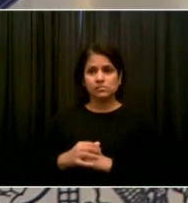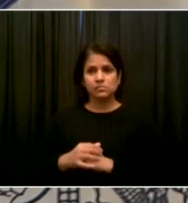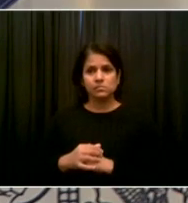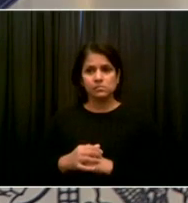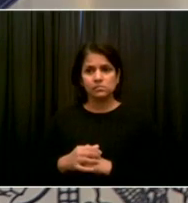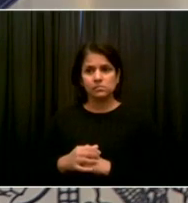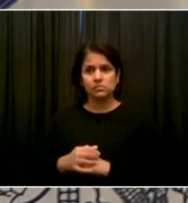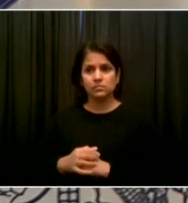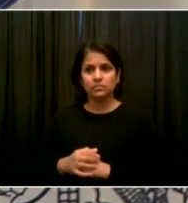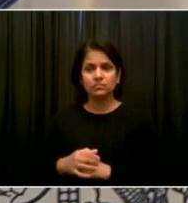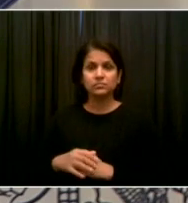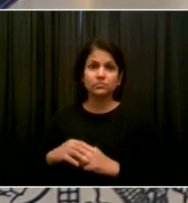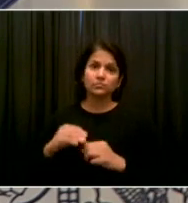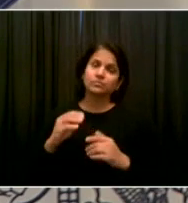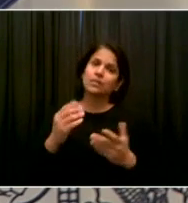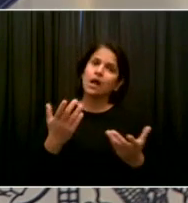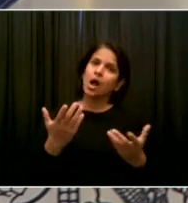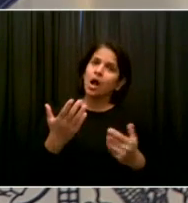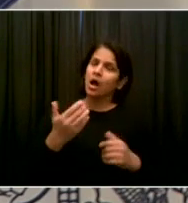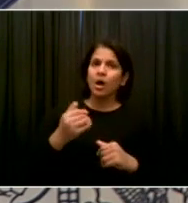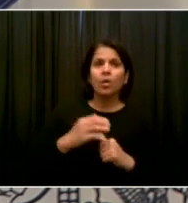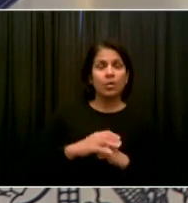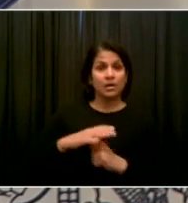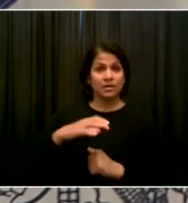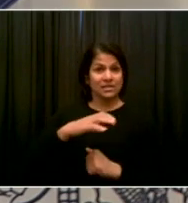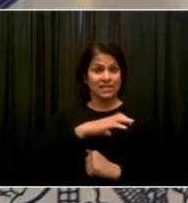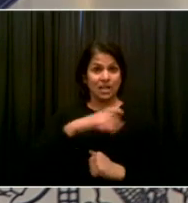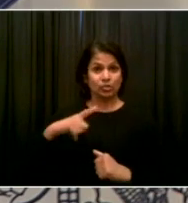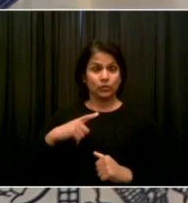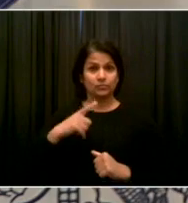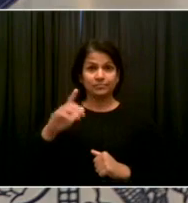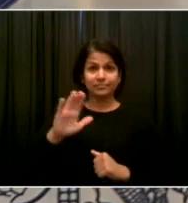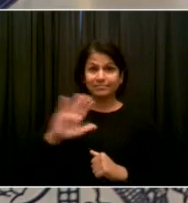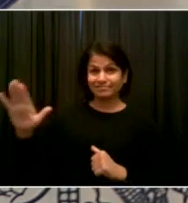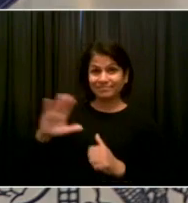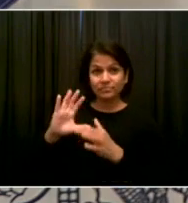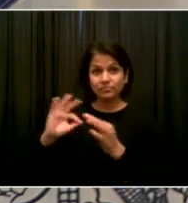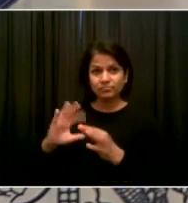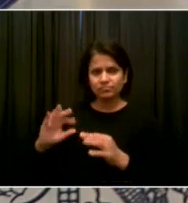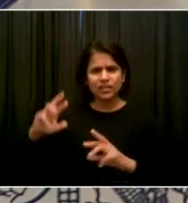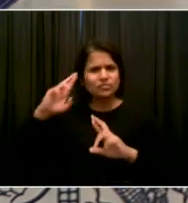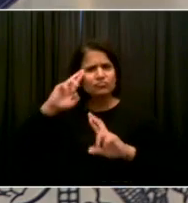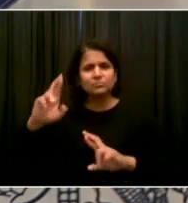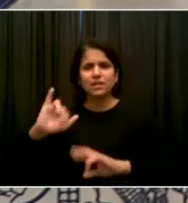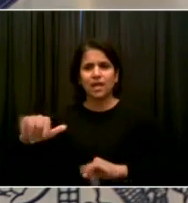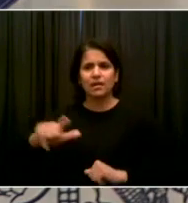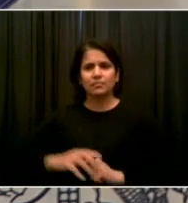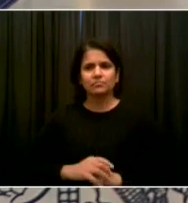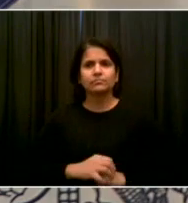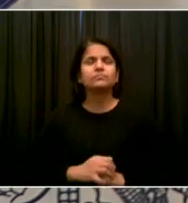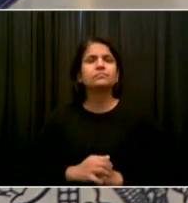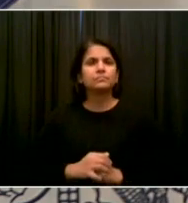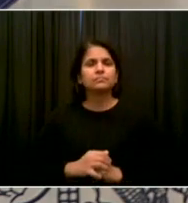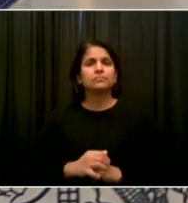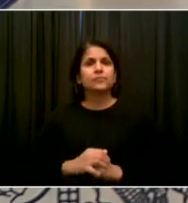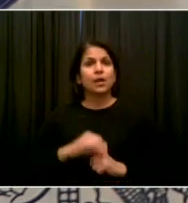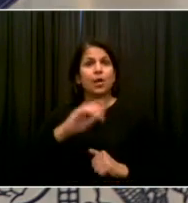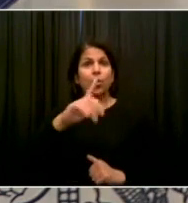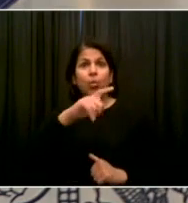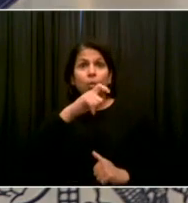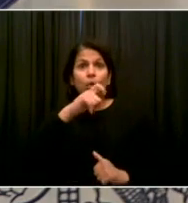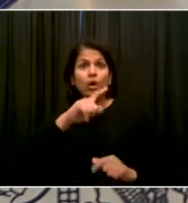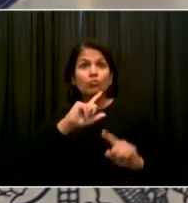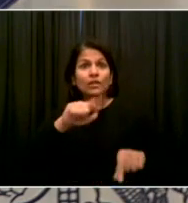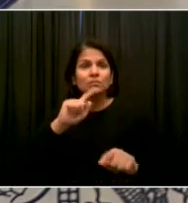elected officials who raised the concern. But I think the people can answer that best are our doctors. And this